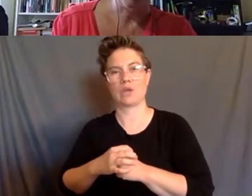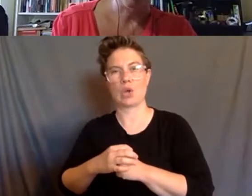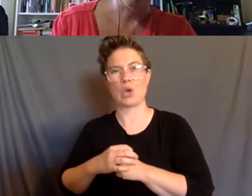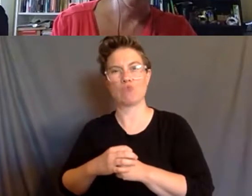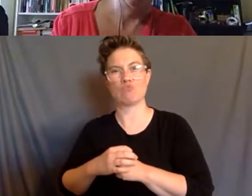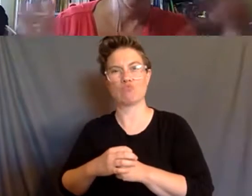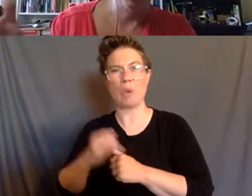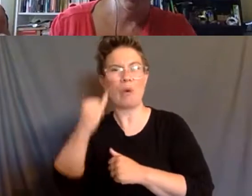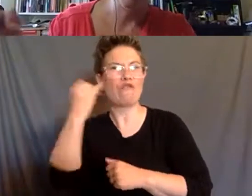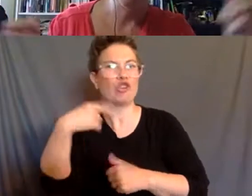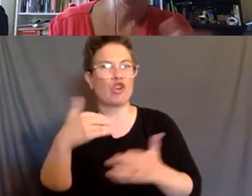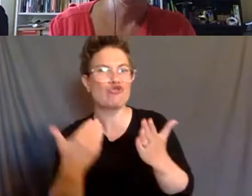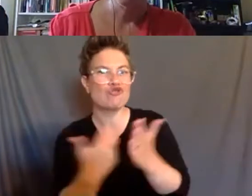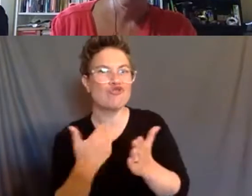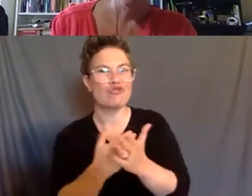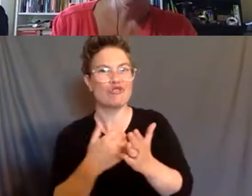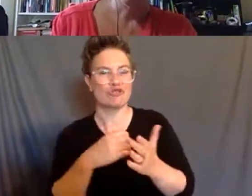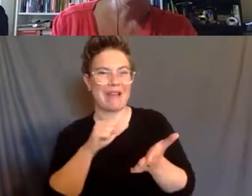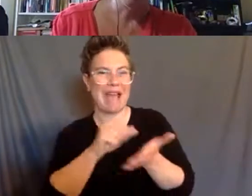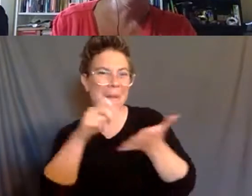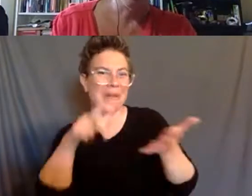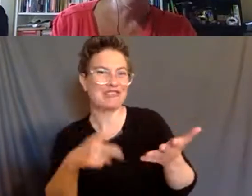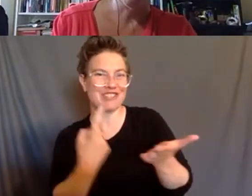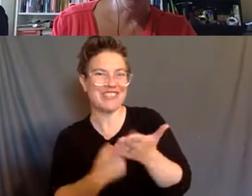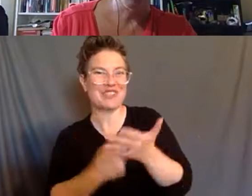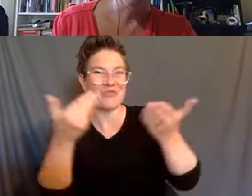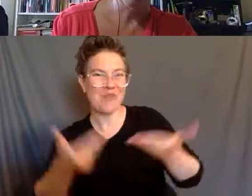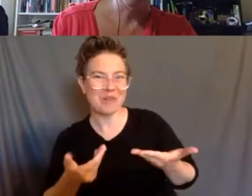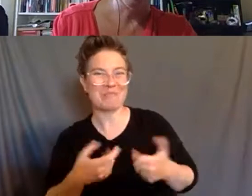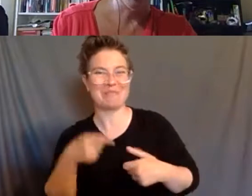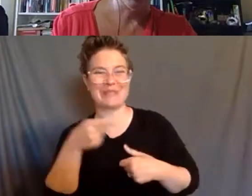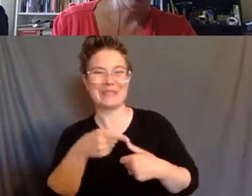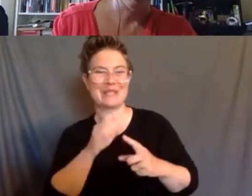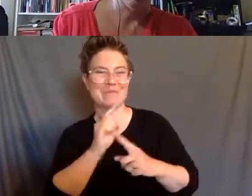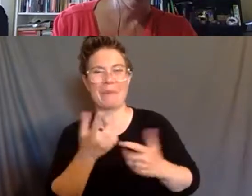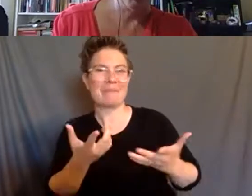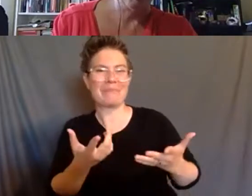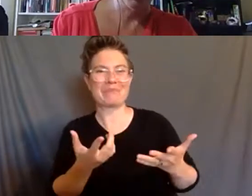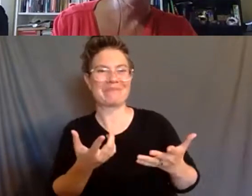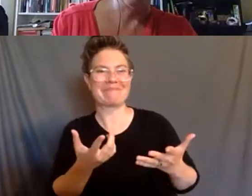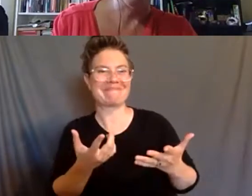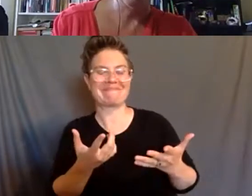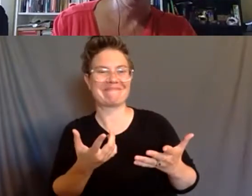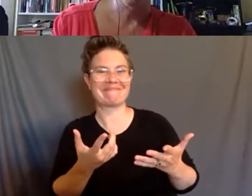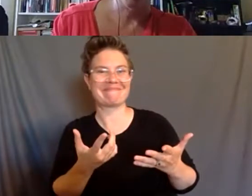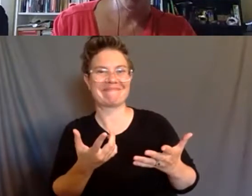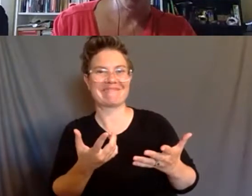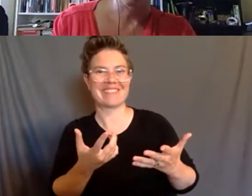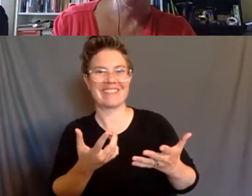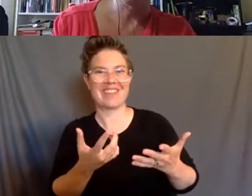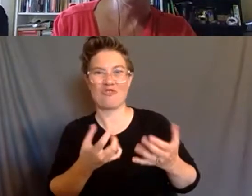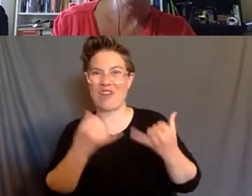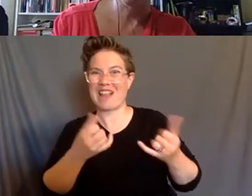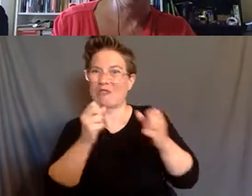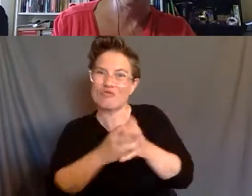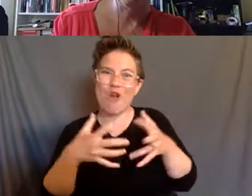welcome. I mean, I think it's a moment in which the movement for abolition is growing. The